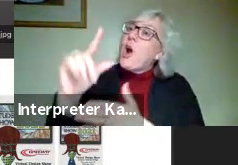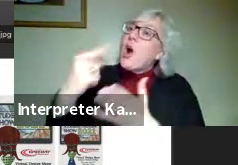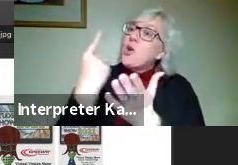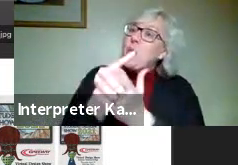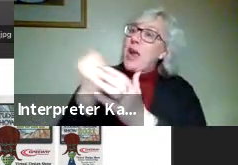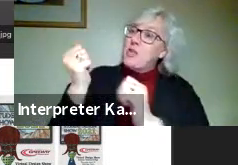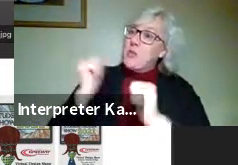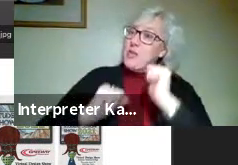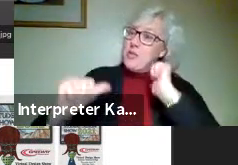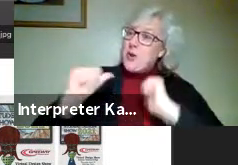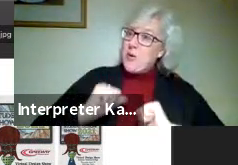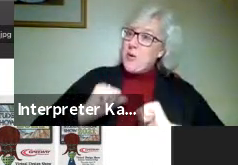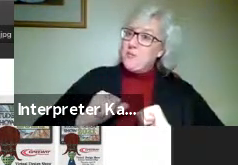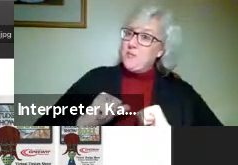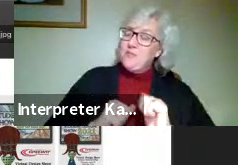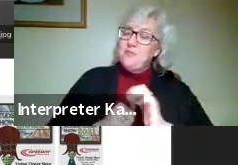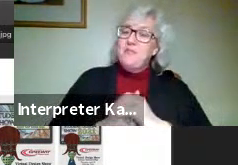show.